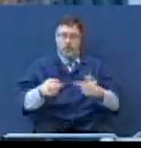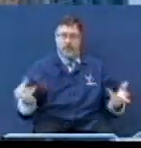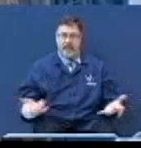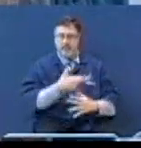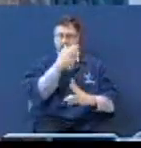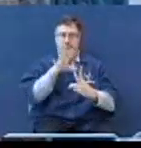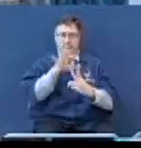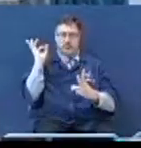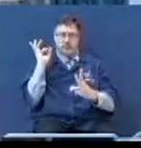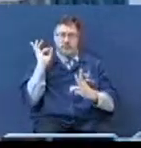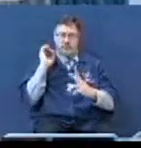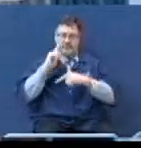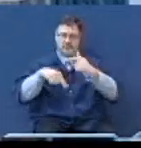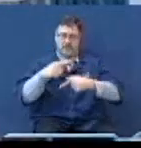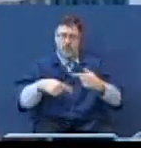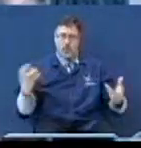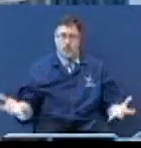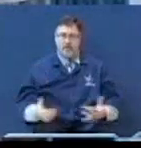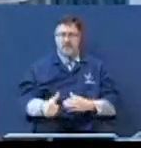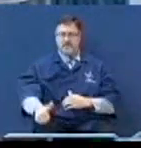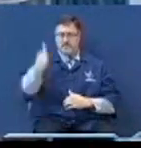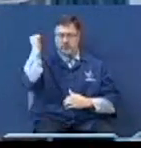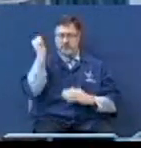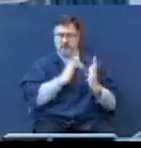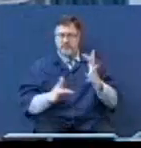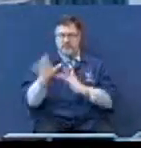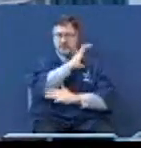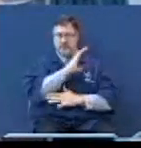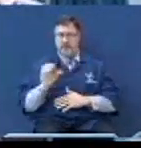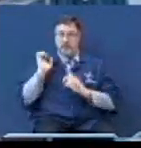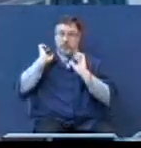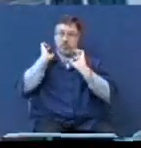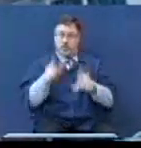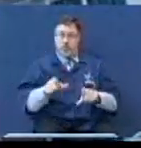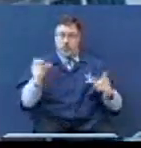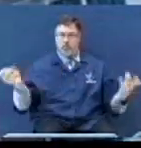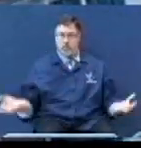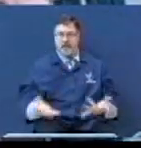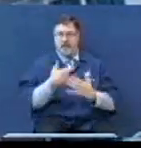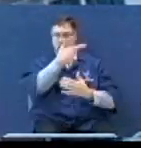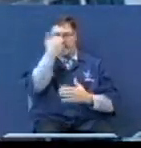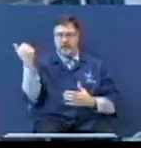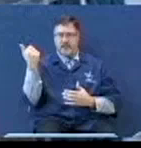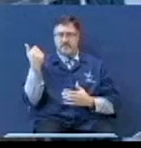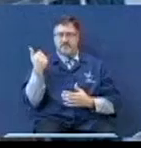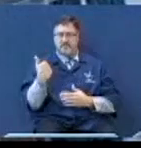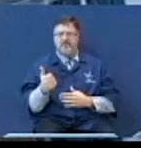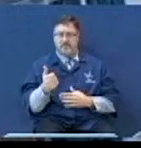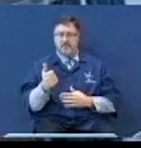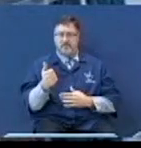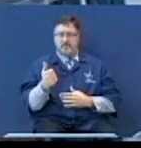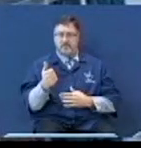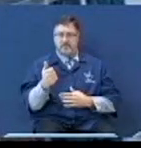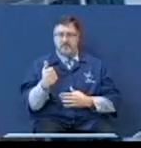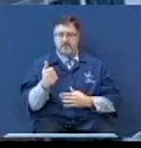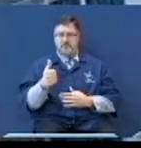to hell you go to hell because you reject Christ you go to hell because you're here and you're saying